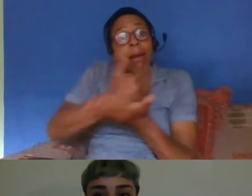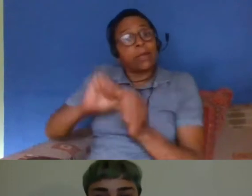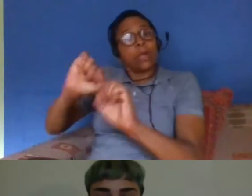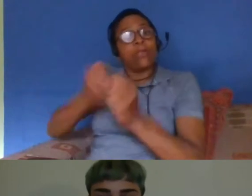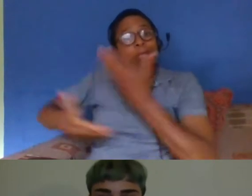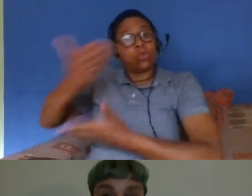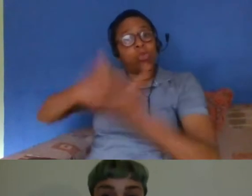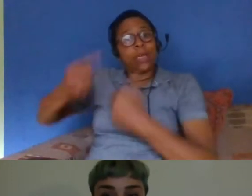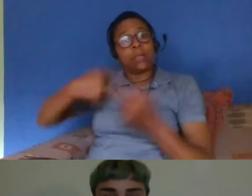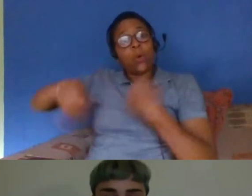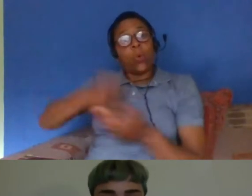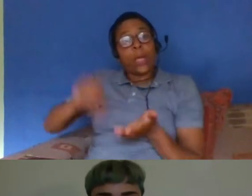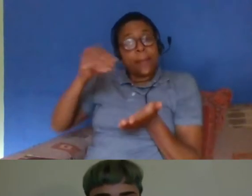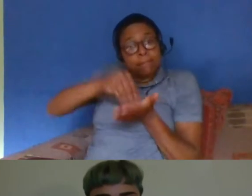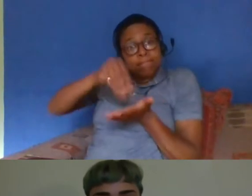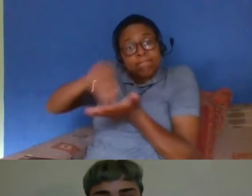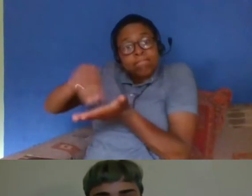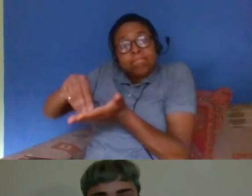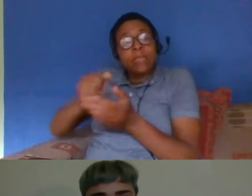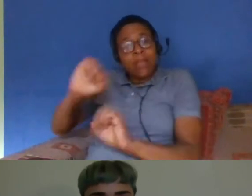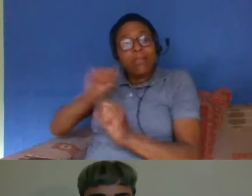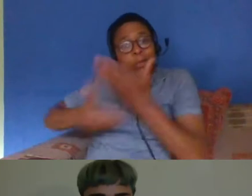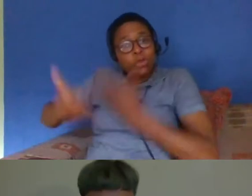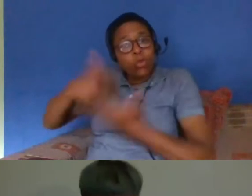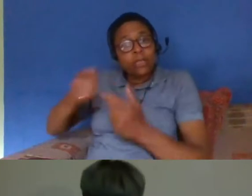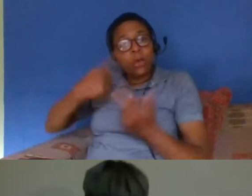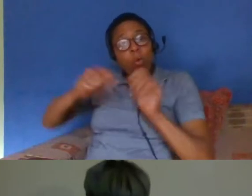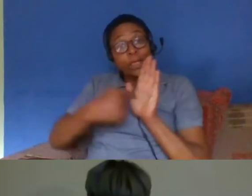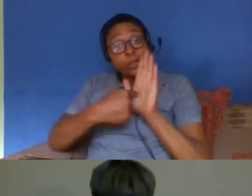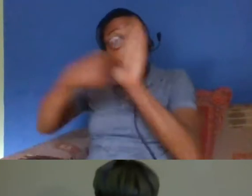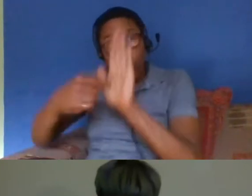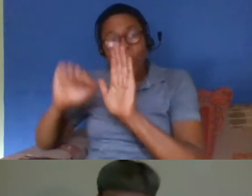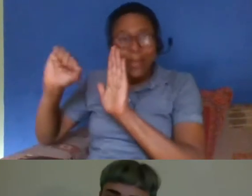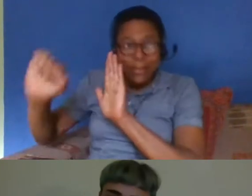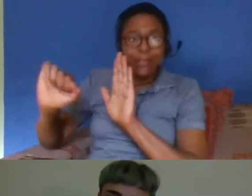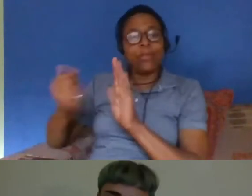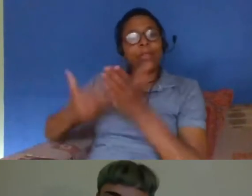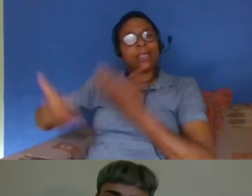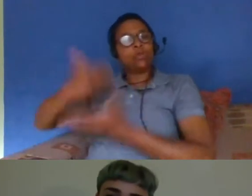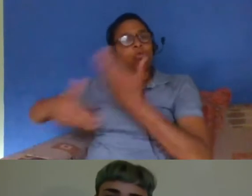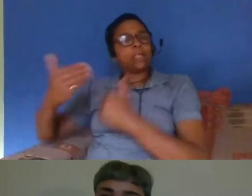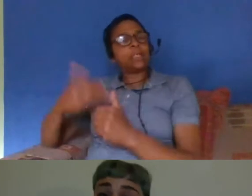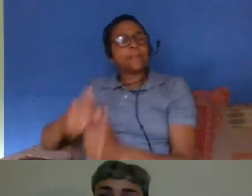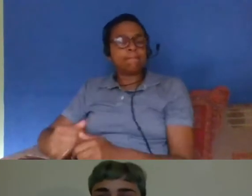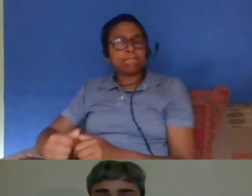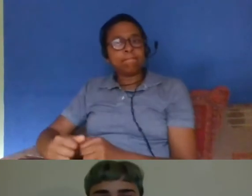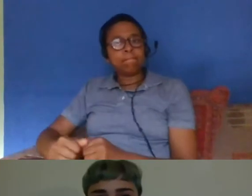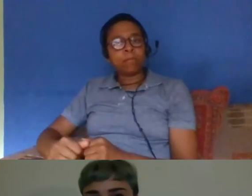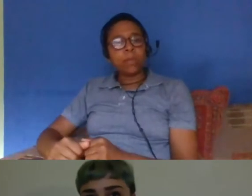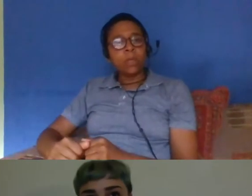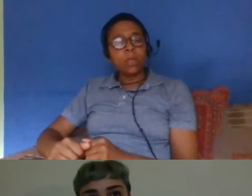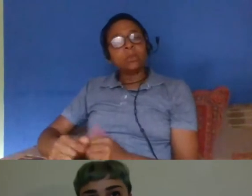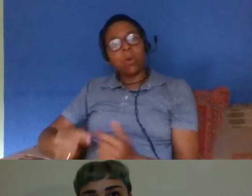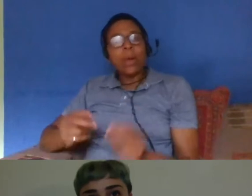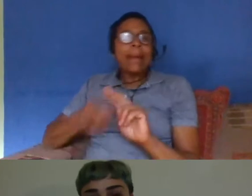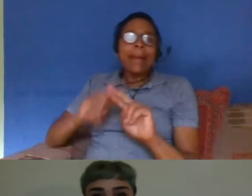necessarily created in that way at the time um so i just yeah for those outside of policy or